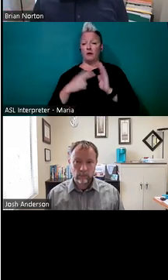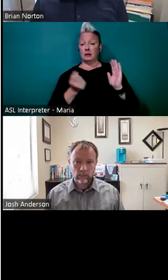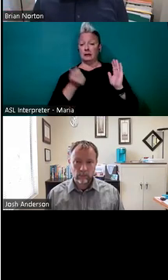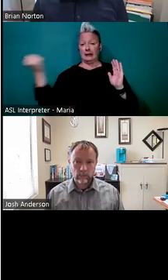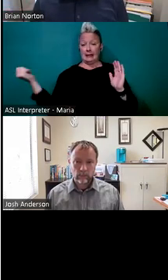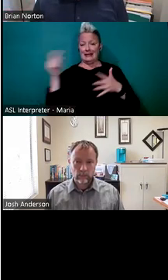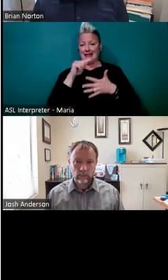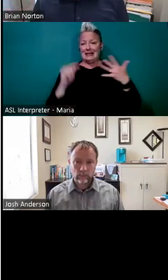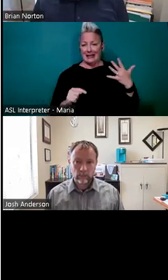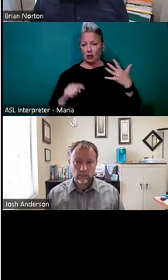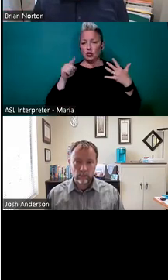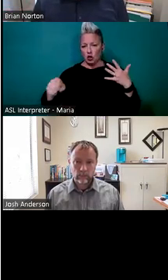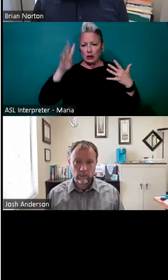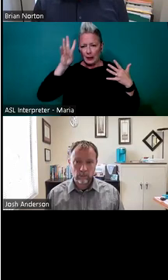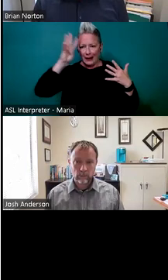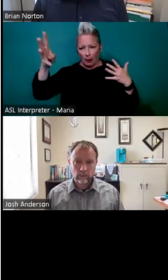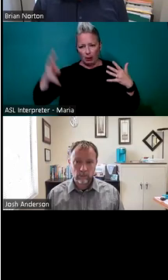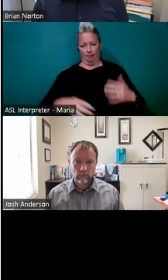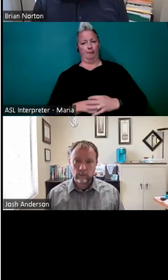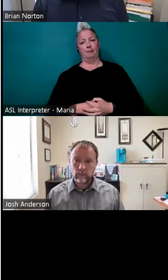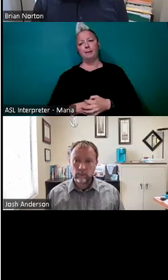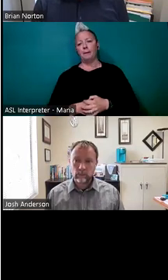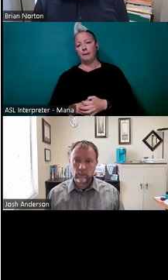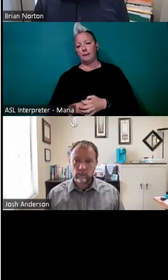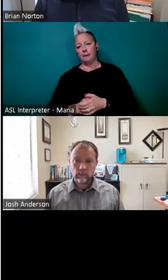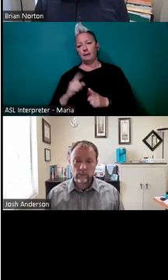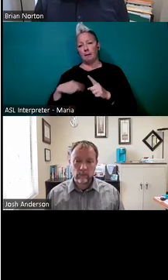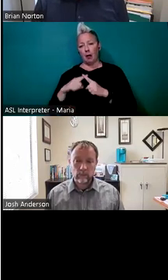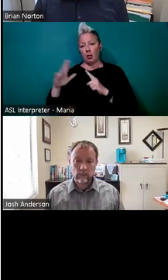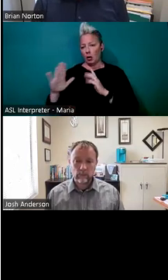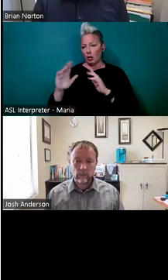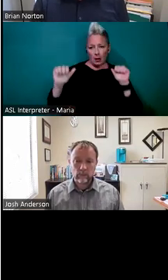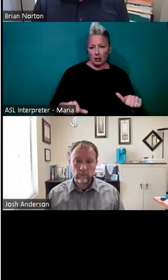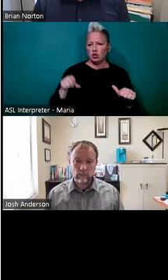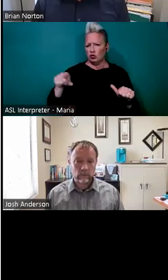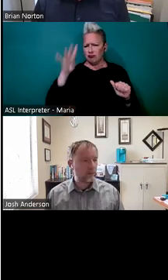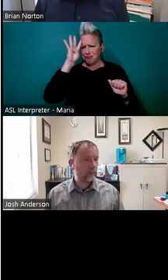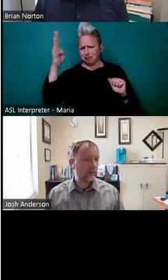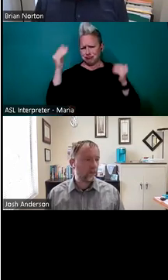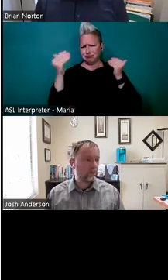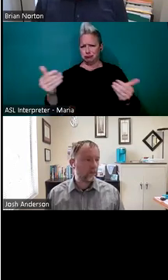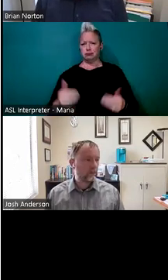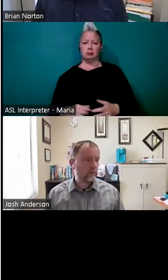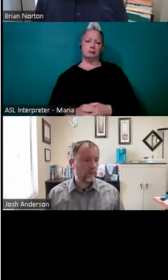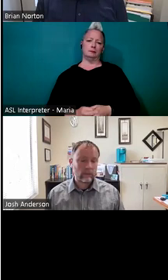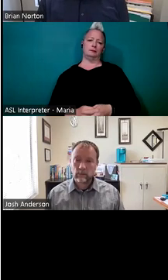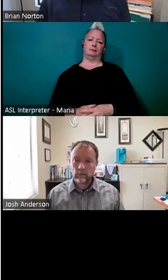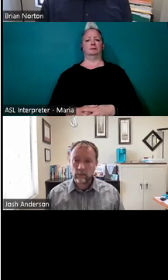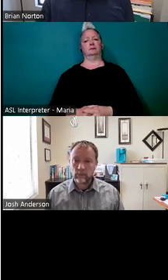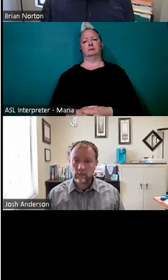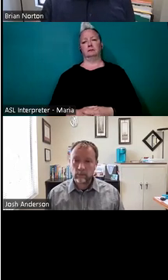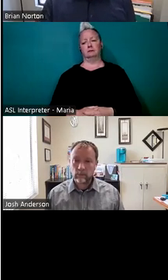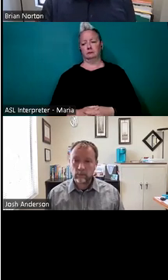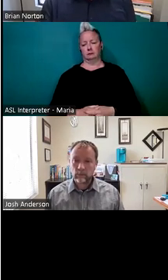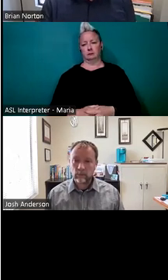in some of the blanks about a particular person's abilities, um, based on what their disability is and, or